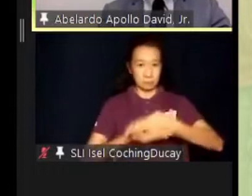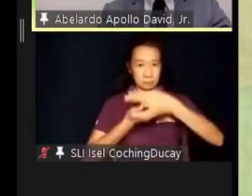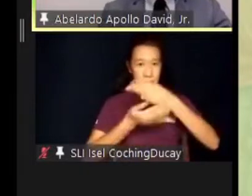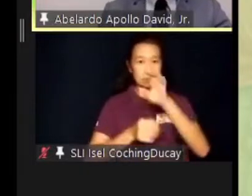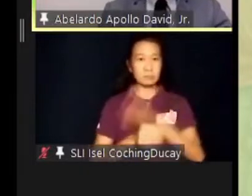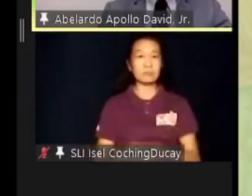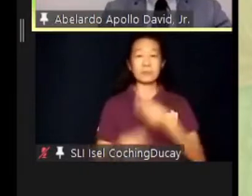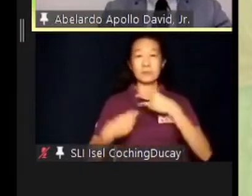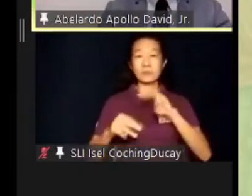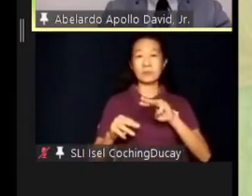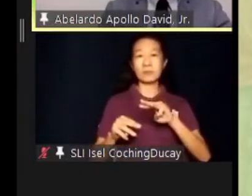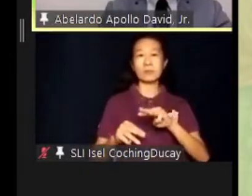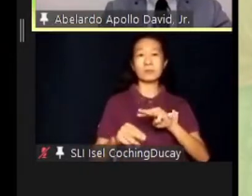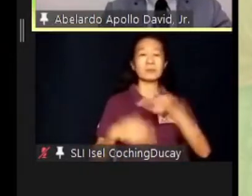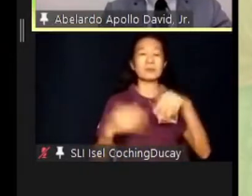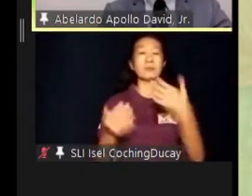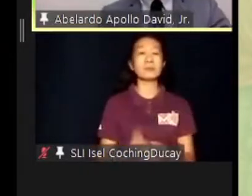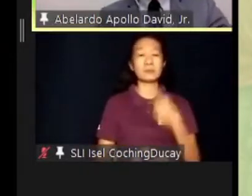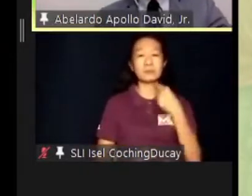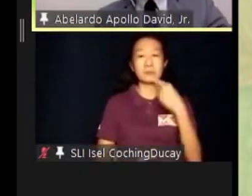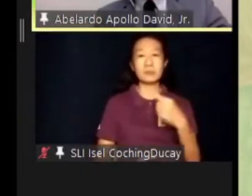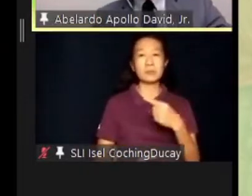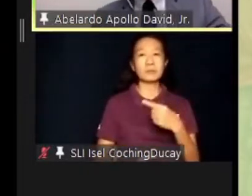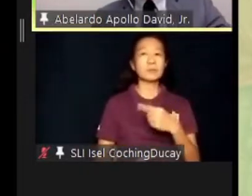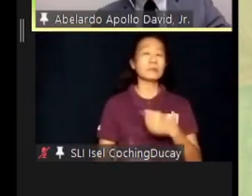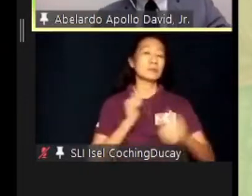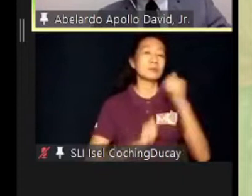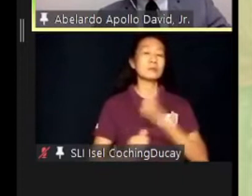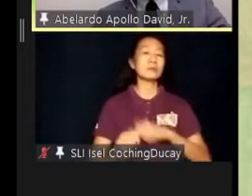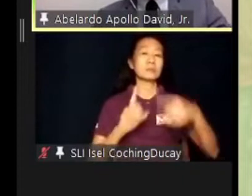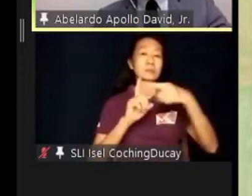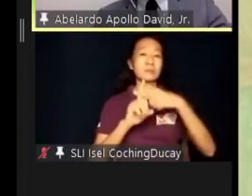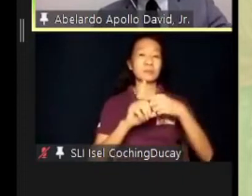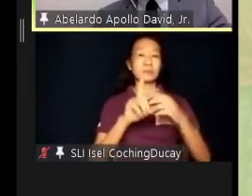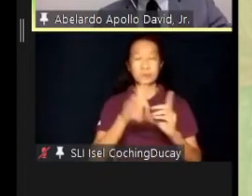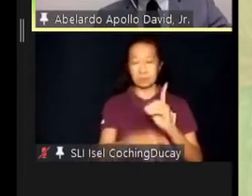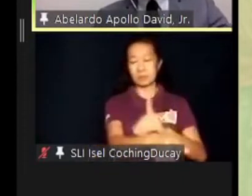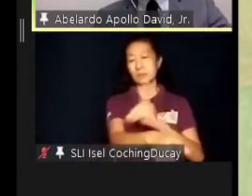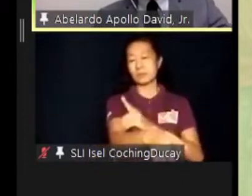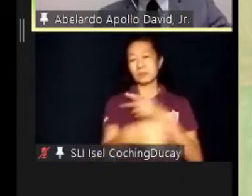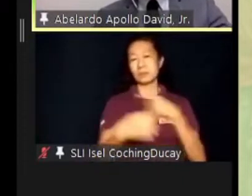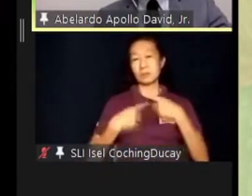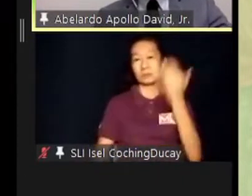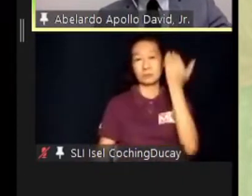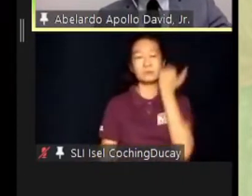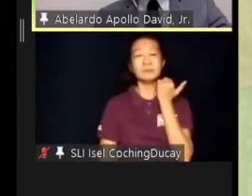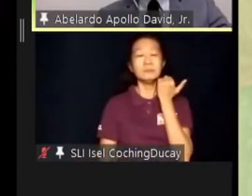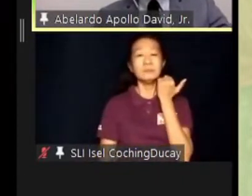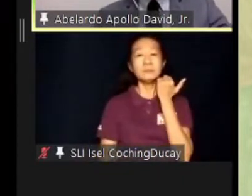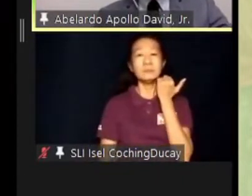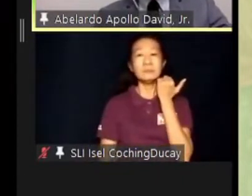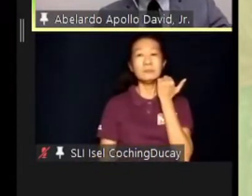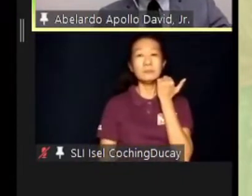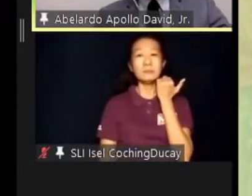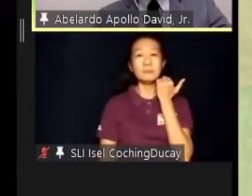Whilst all the aforementioned initiatives are positive developments, there is still a lack of